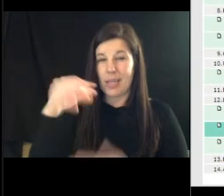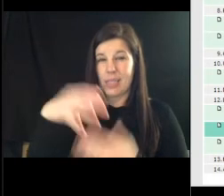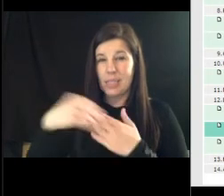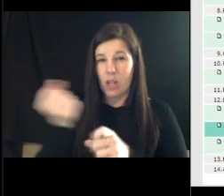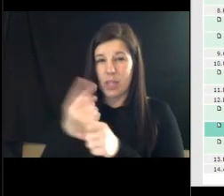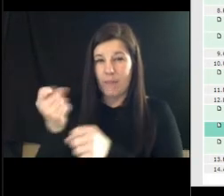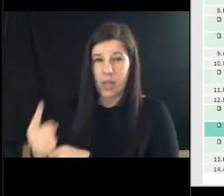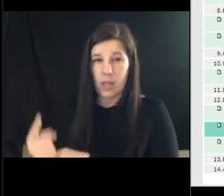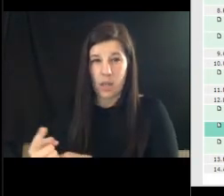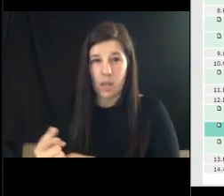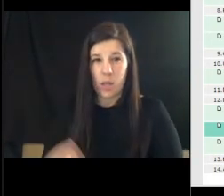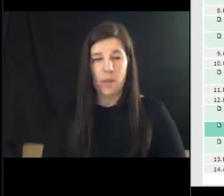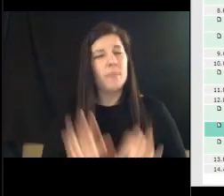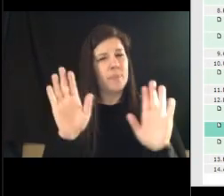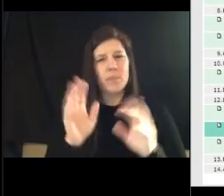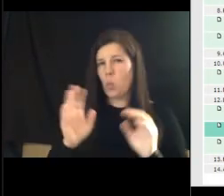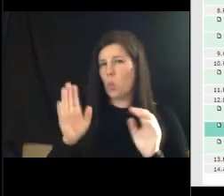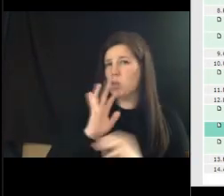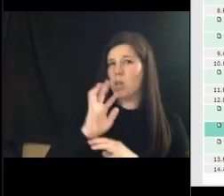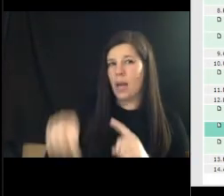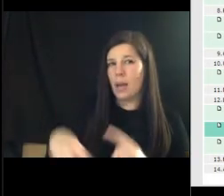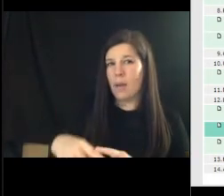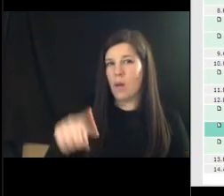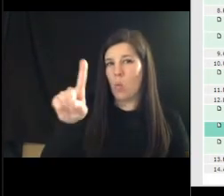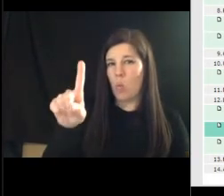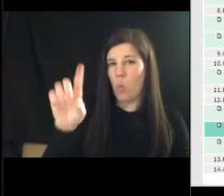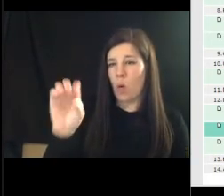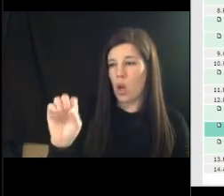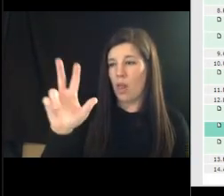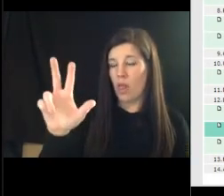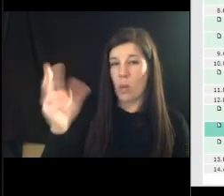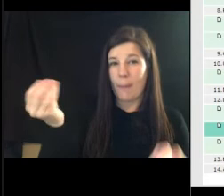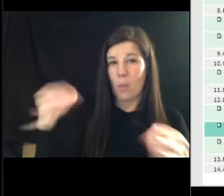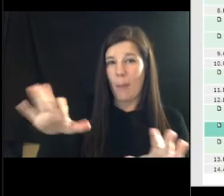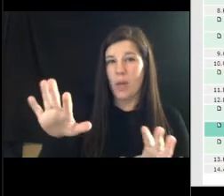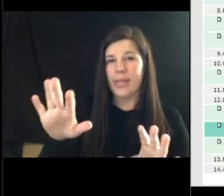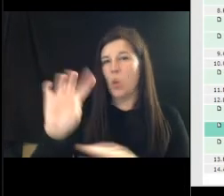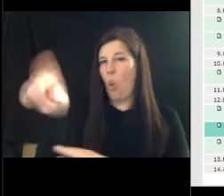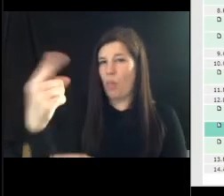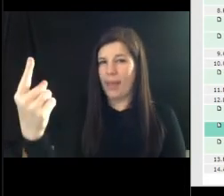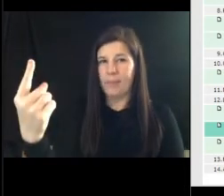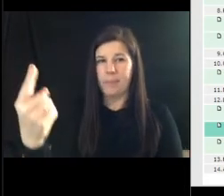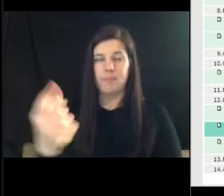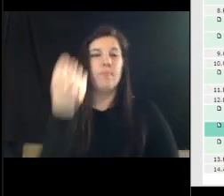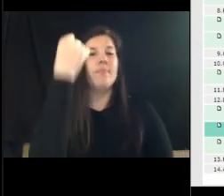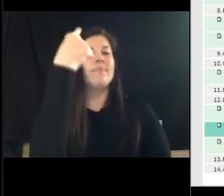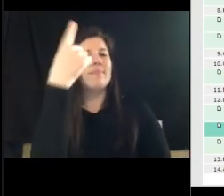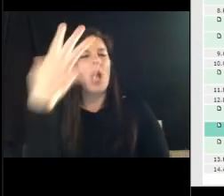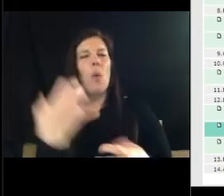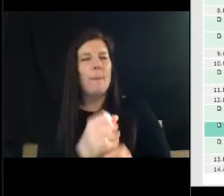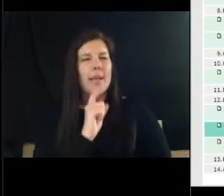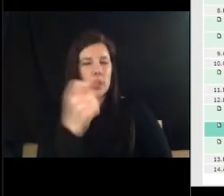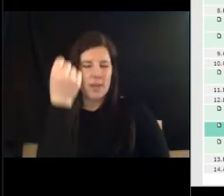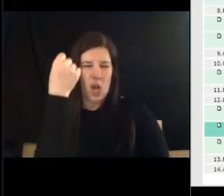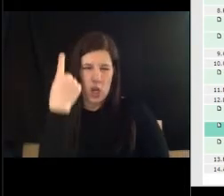just we are talking about 103 properties only understood let me try to just recap what was said i want to make sure i